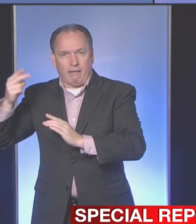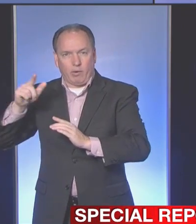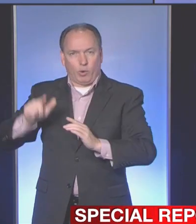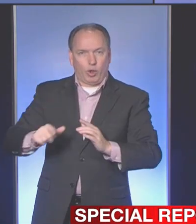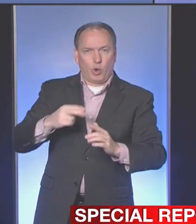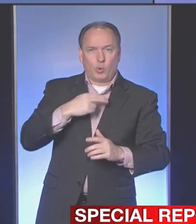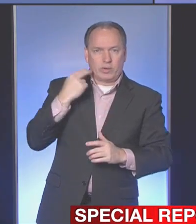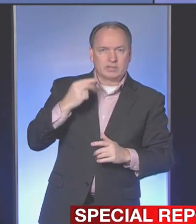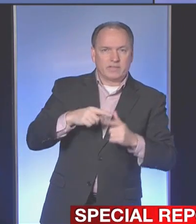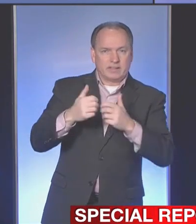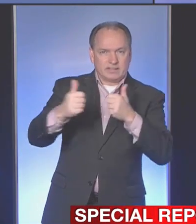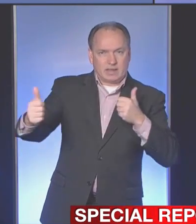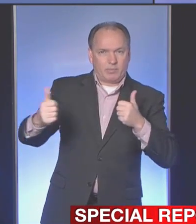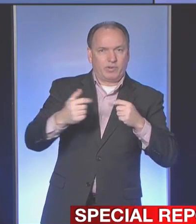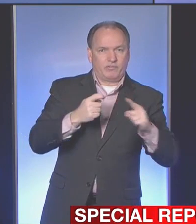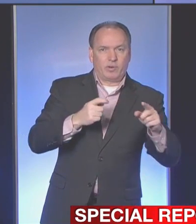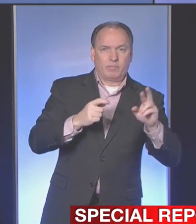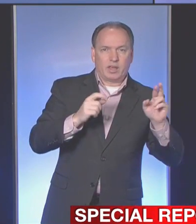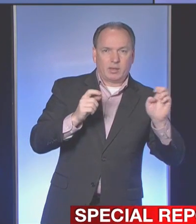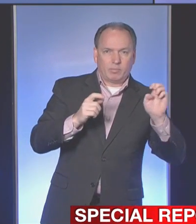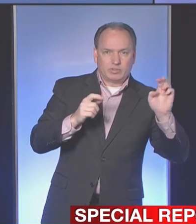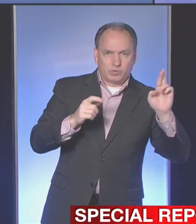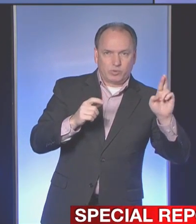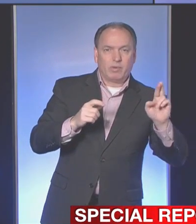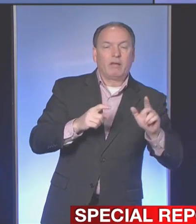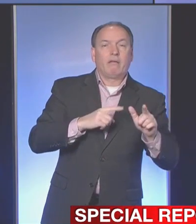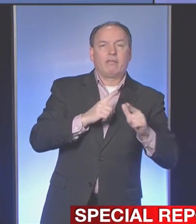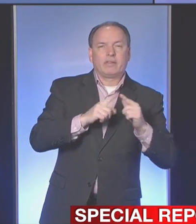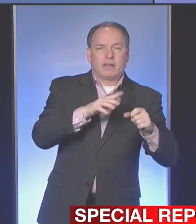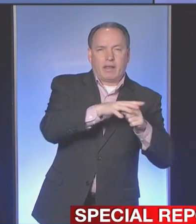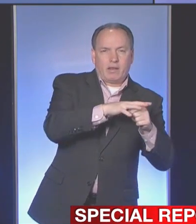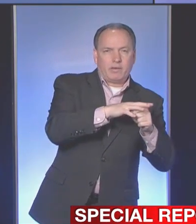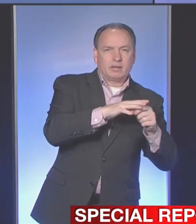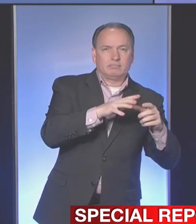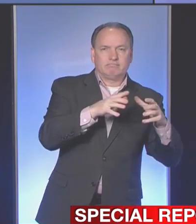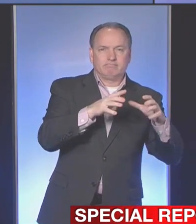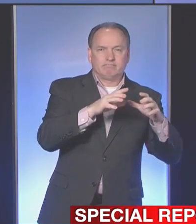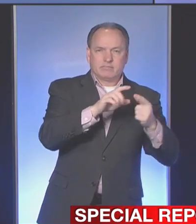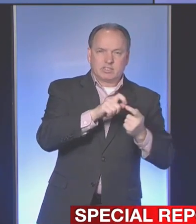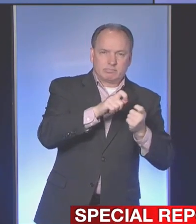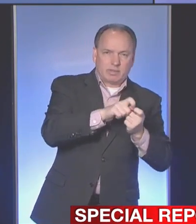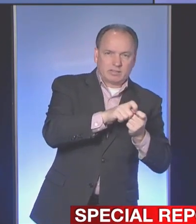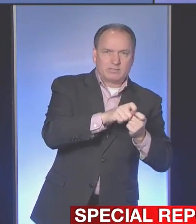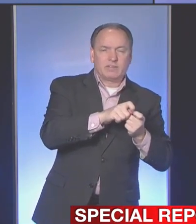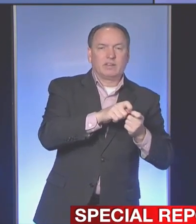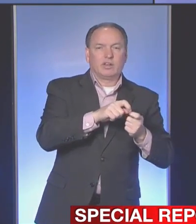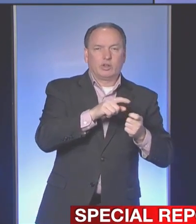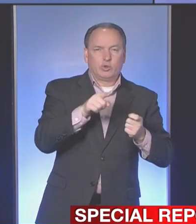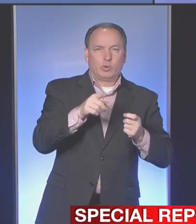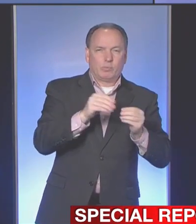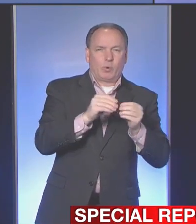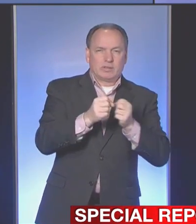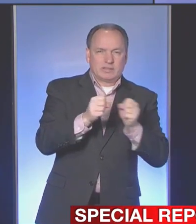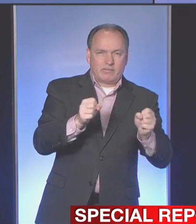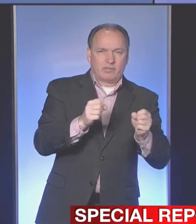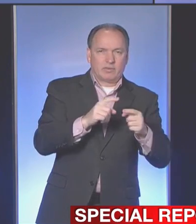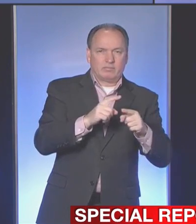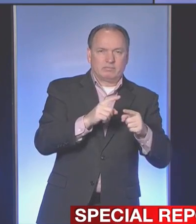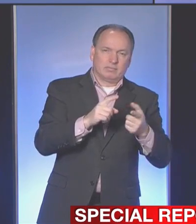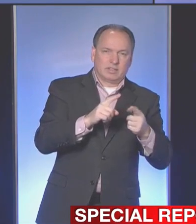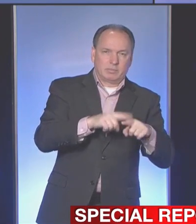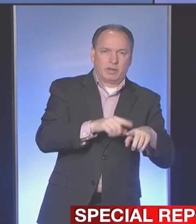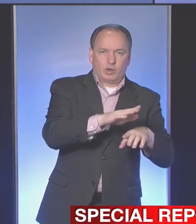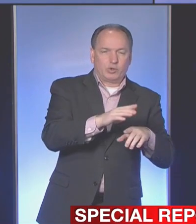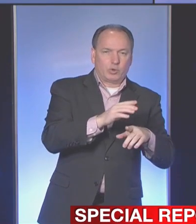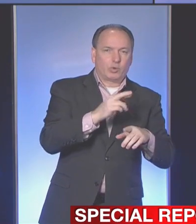from the emergency department but into an area where you're somewhat safer based upon your risk profile